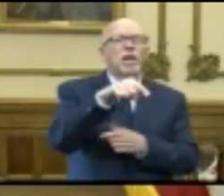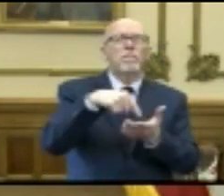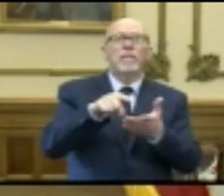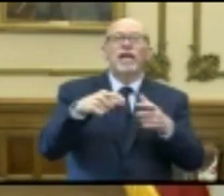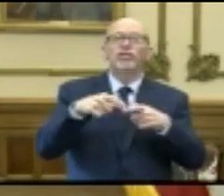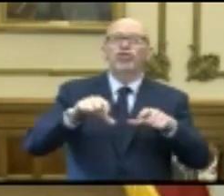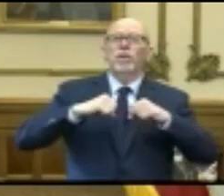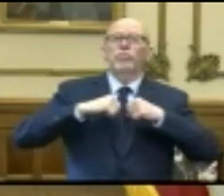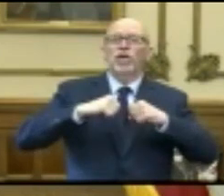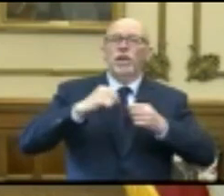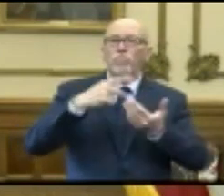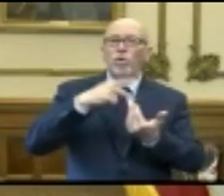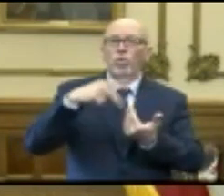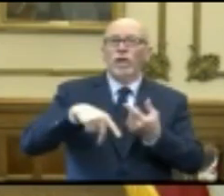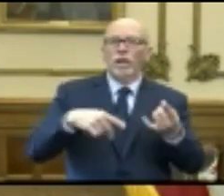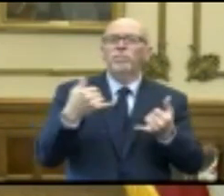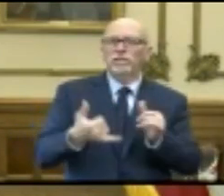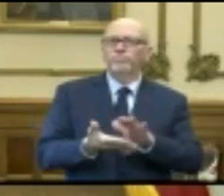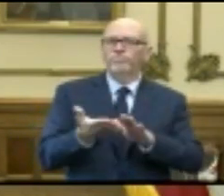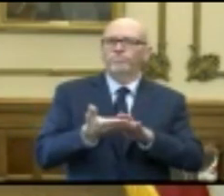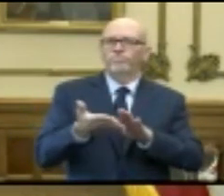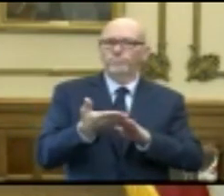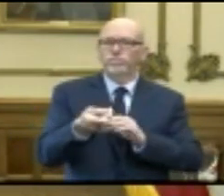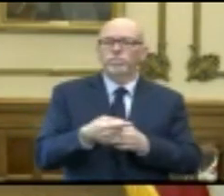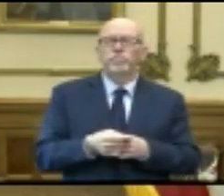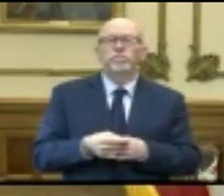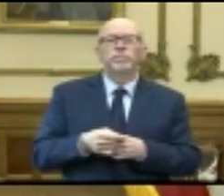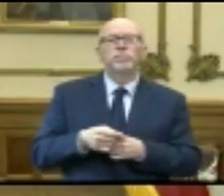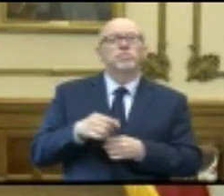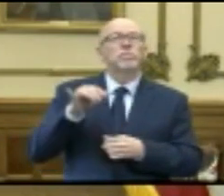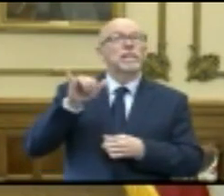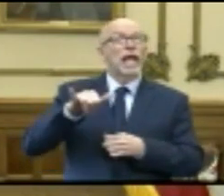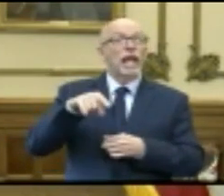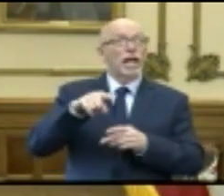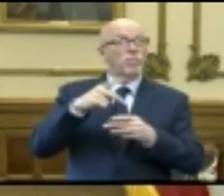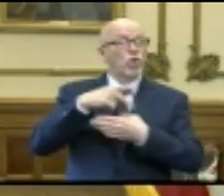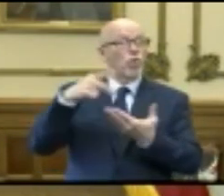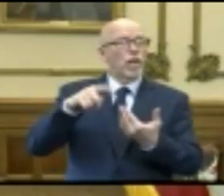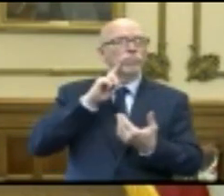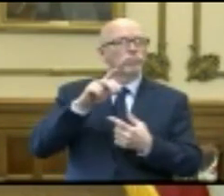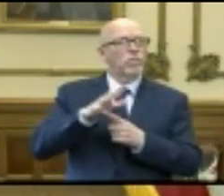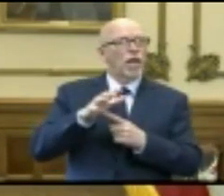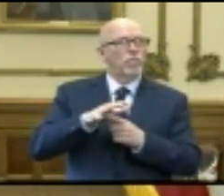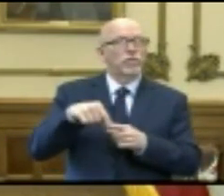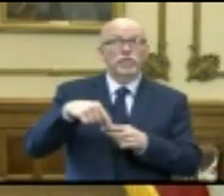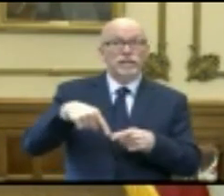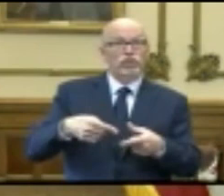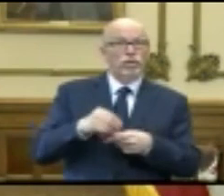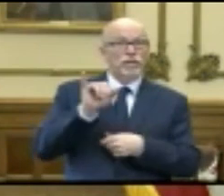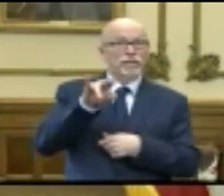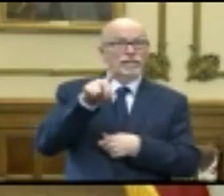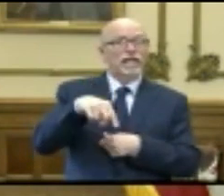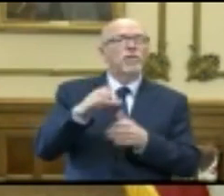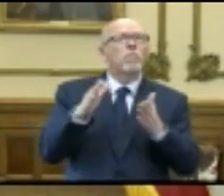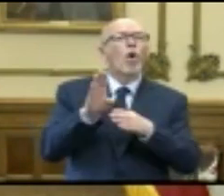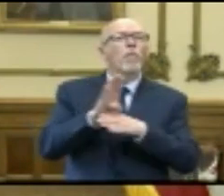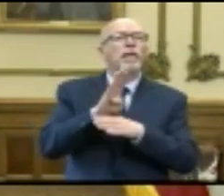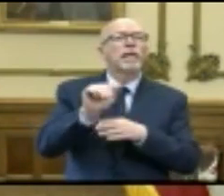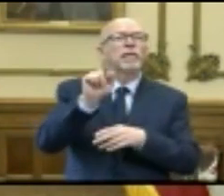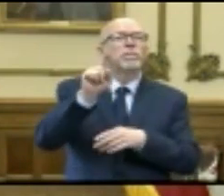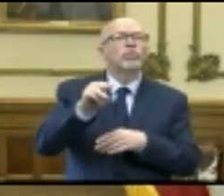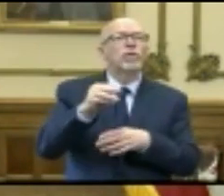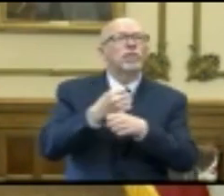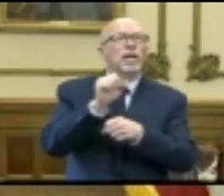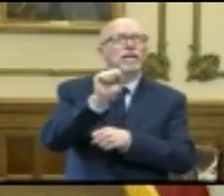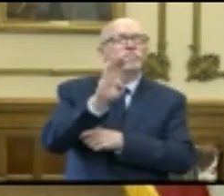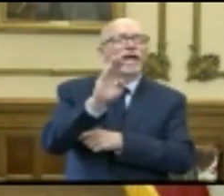Program is now up and running. It's been very popular, in fact, in the state of Indiana. The Small Business Administration tells